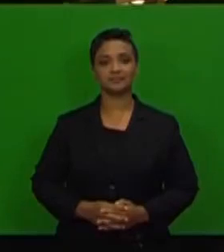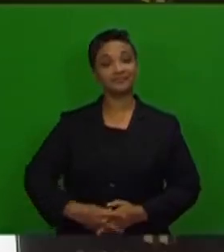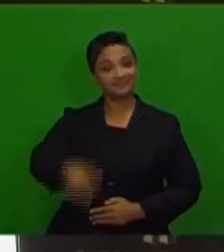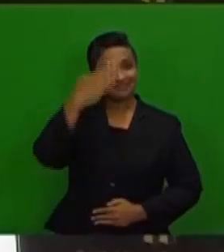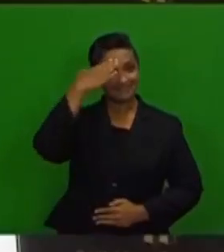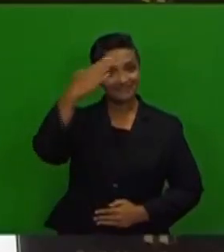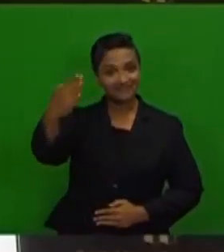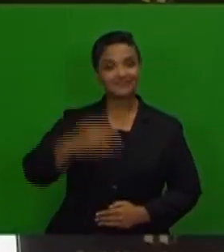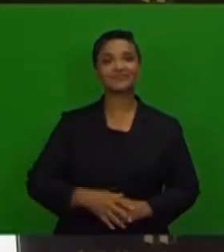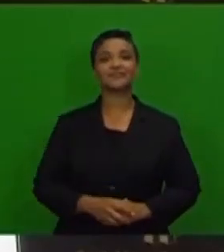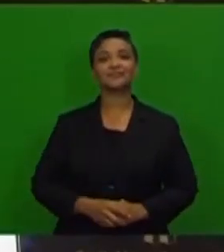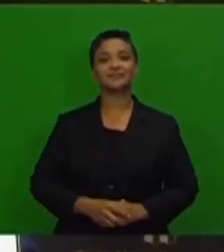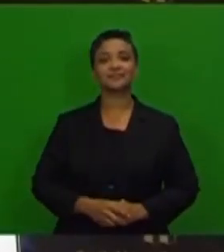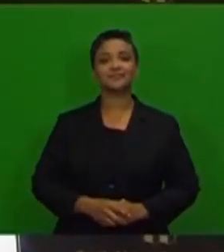Good afternoon.